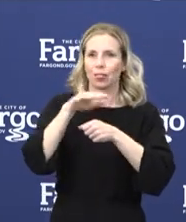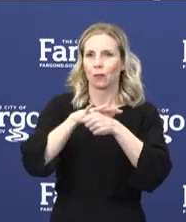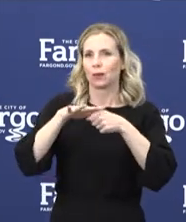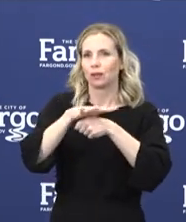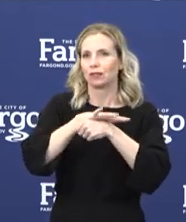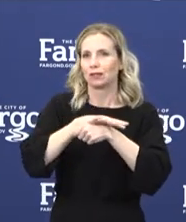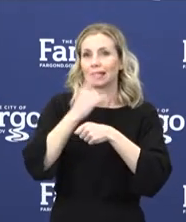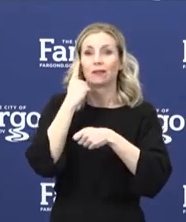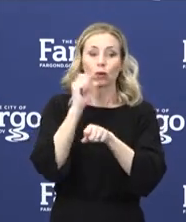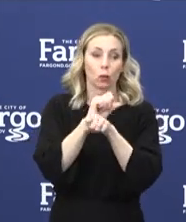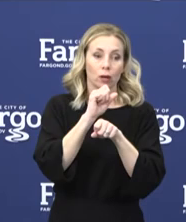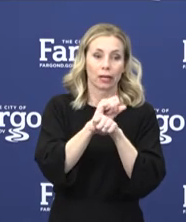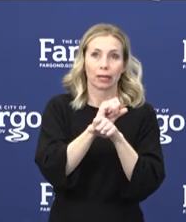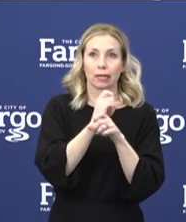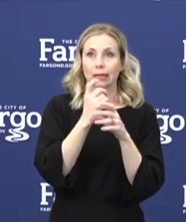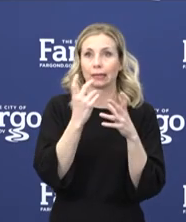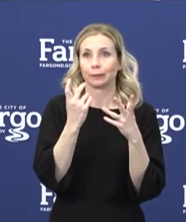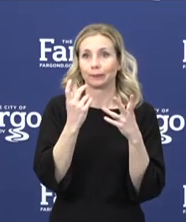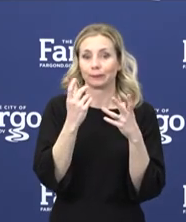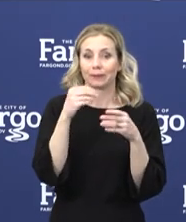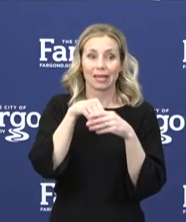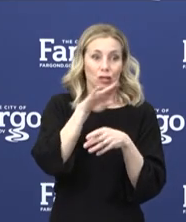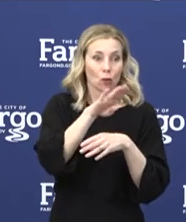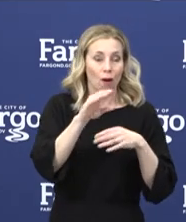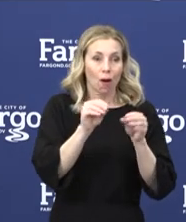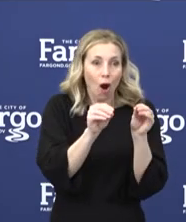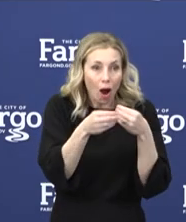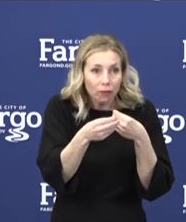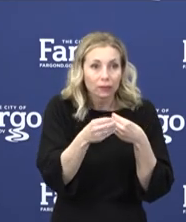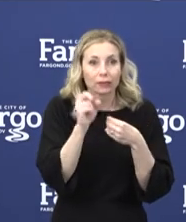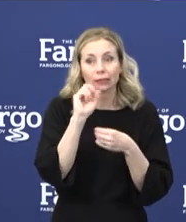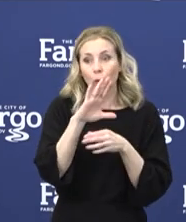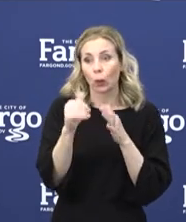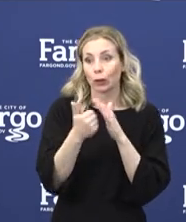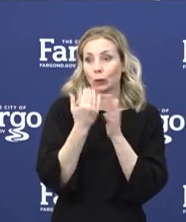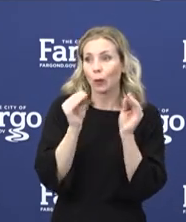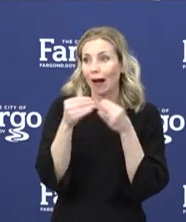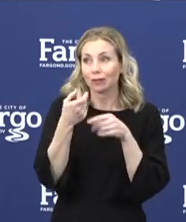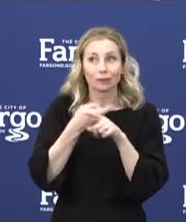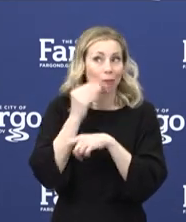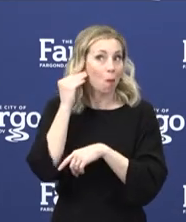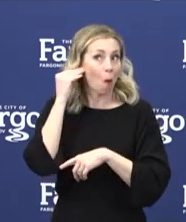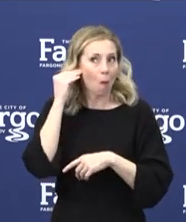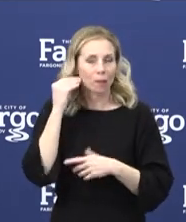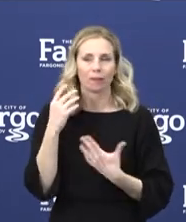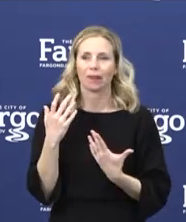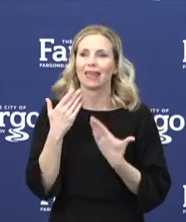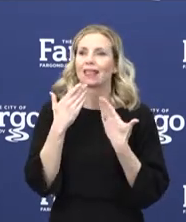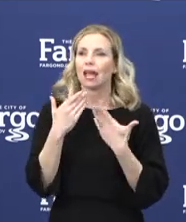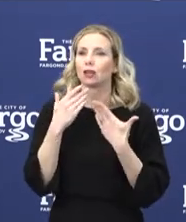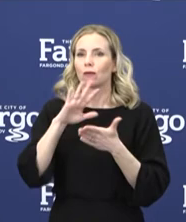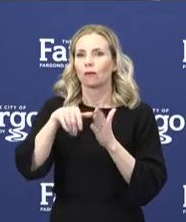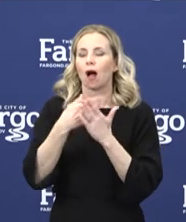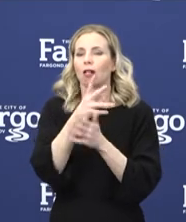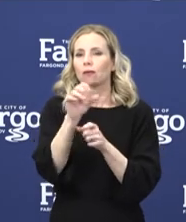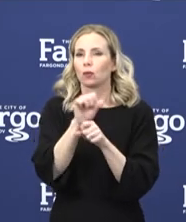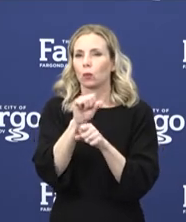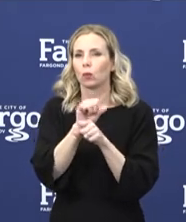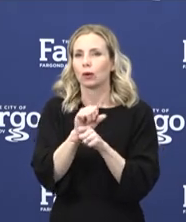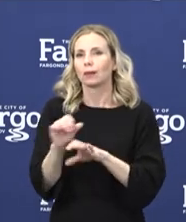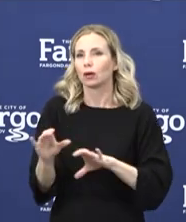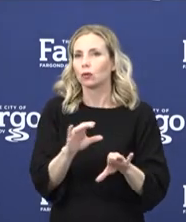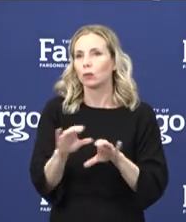whether you're working at your respective offices or at your new office at home. Thank you for all the work that you do